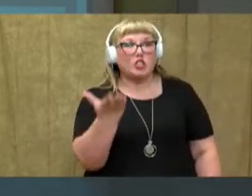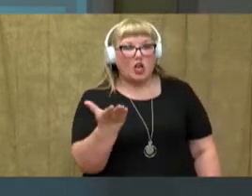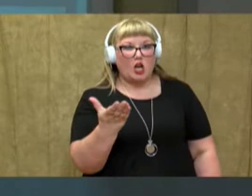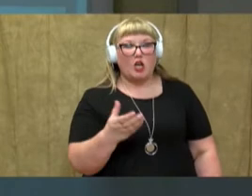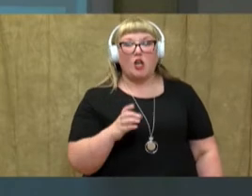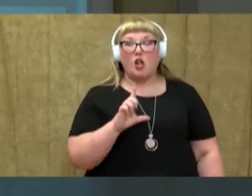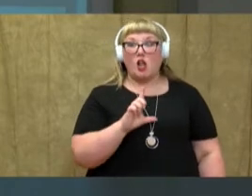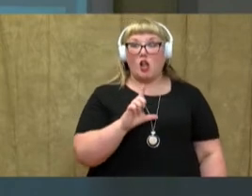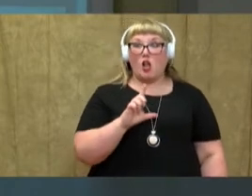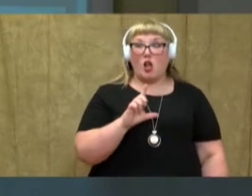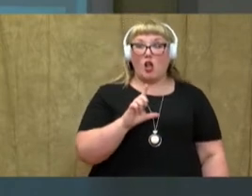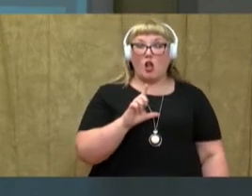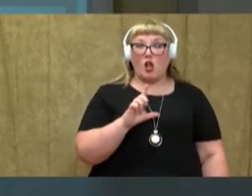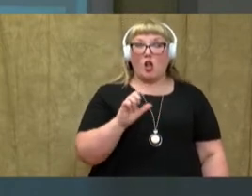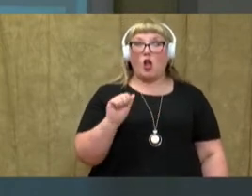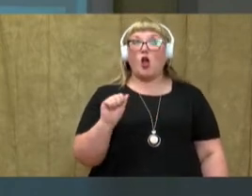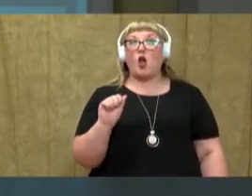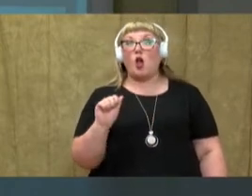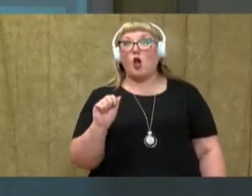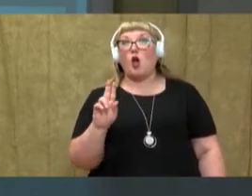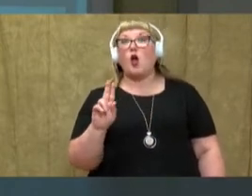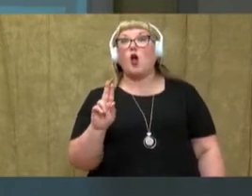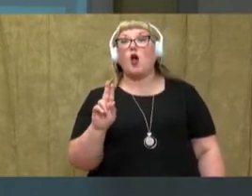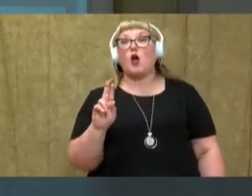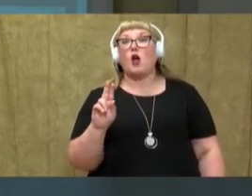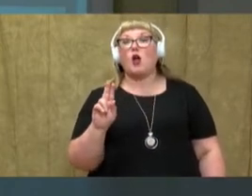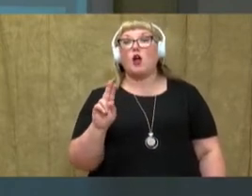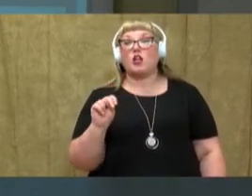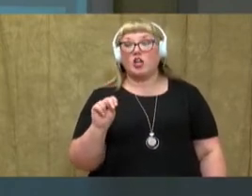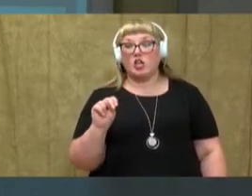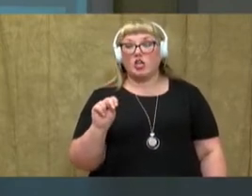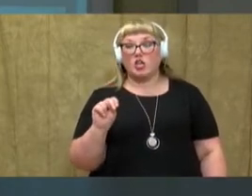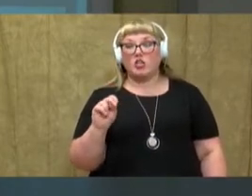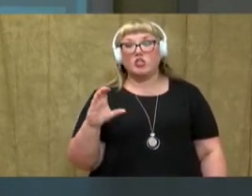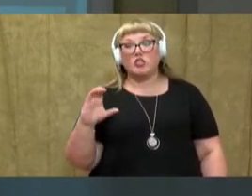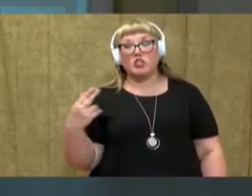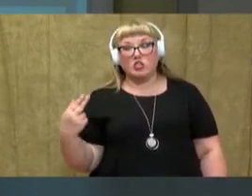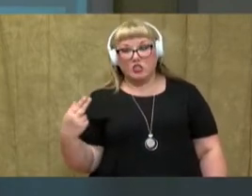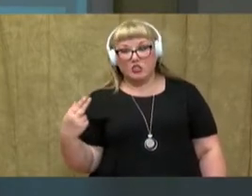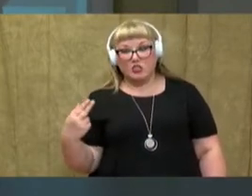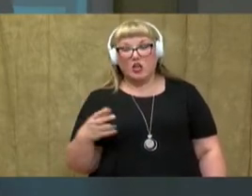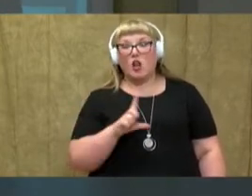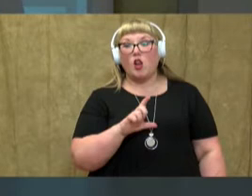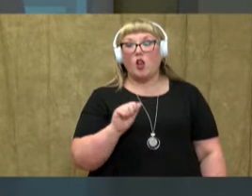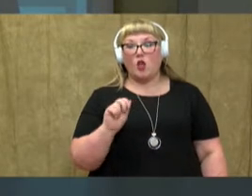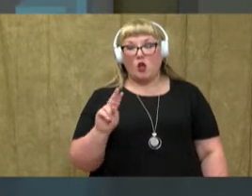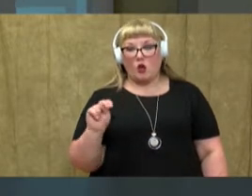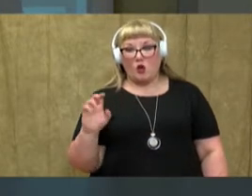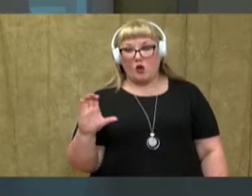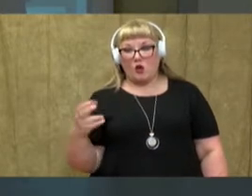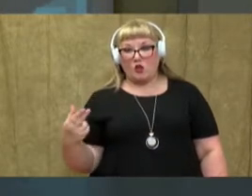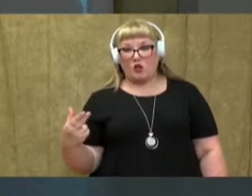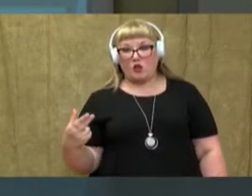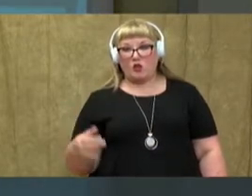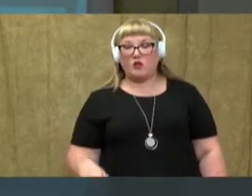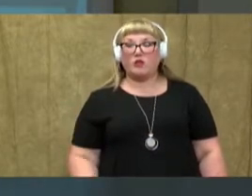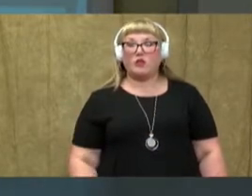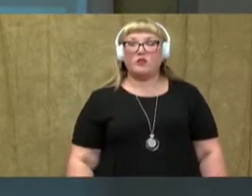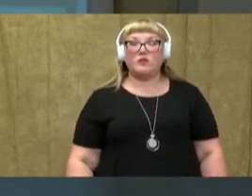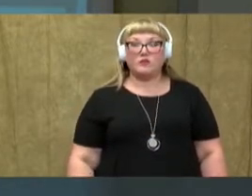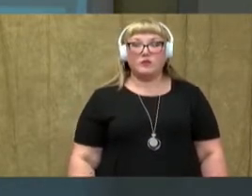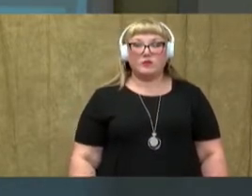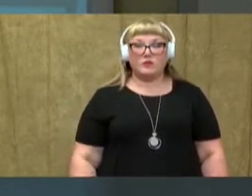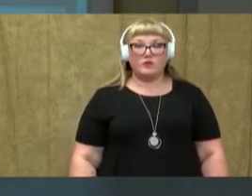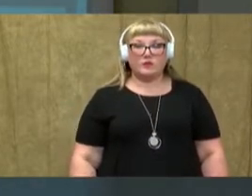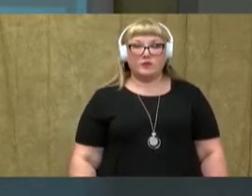L-aul. So, I'm going to use my a-u. N-n-ch. And you know that C-H says ch.